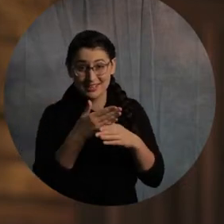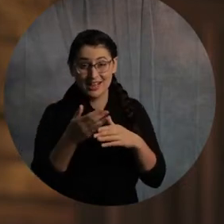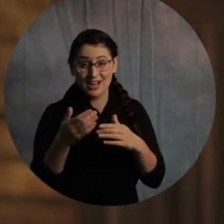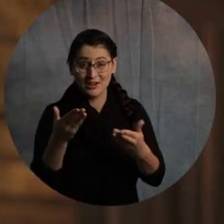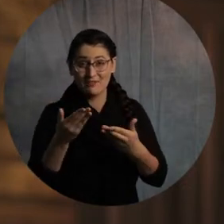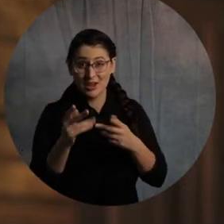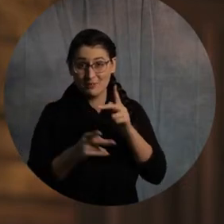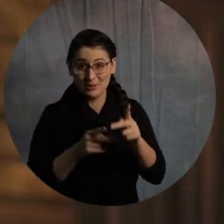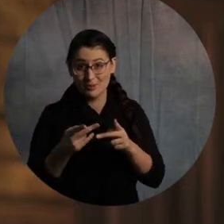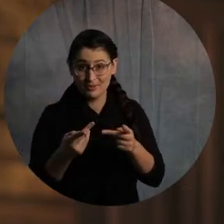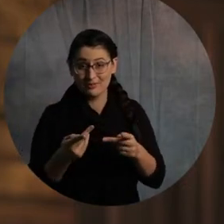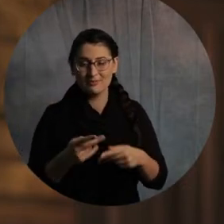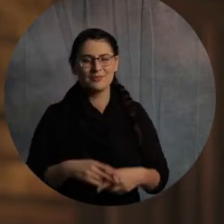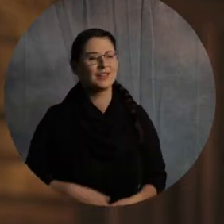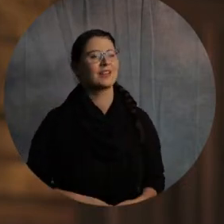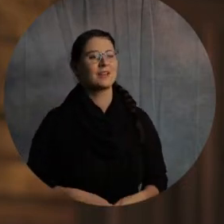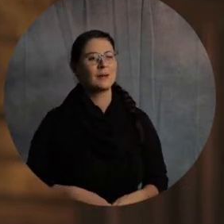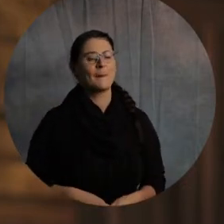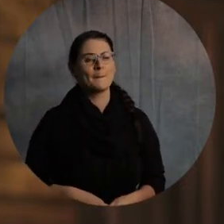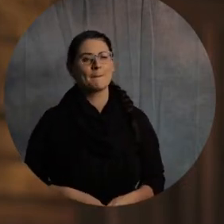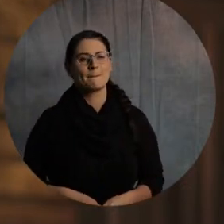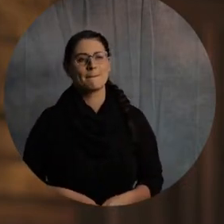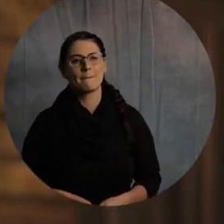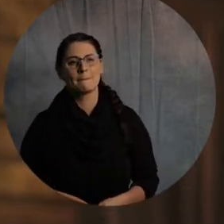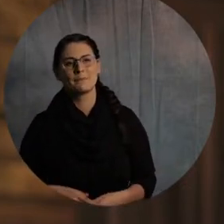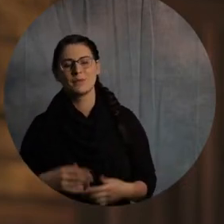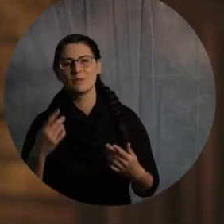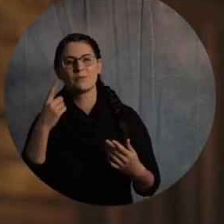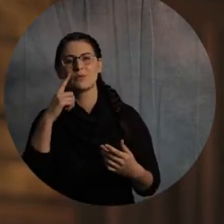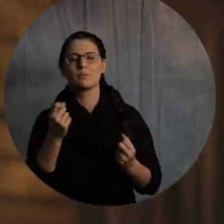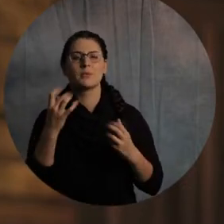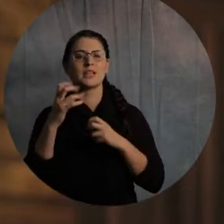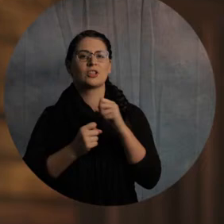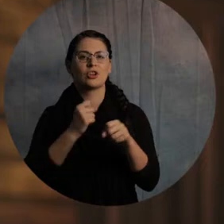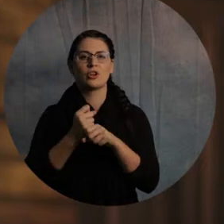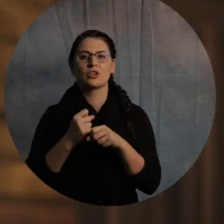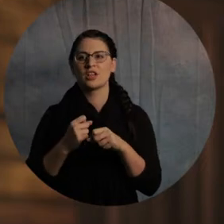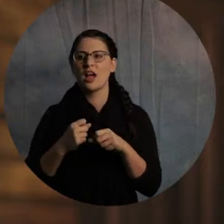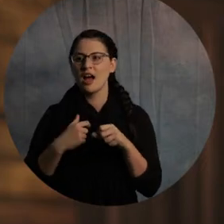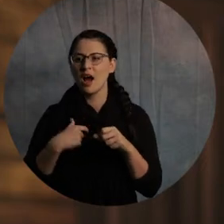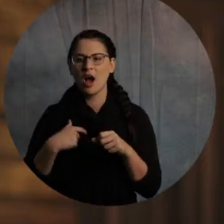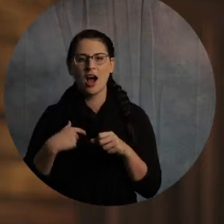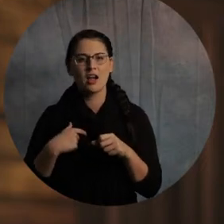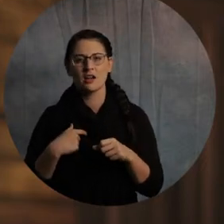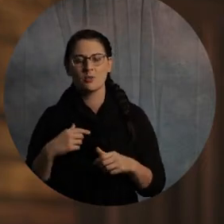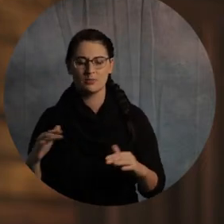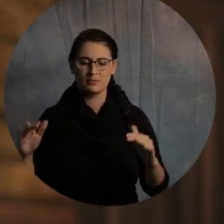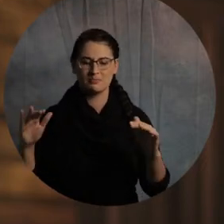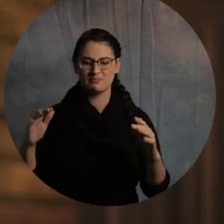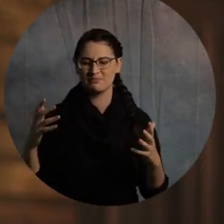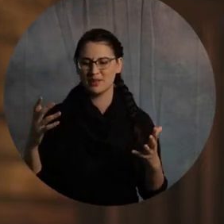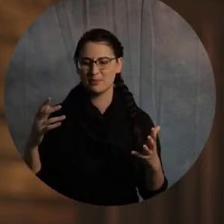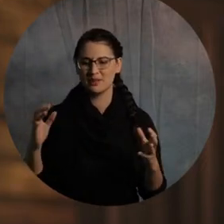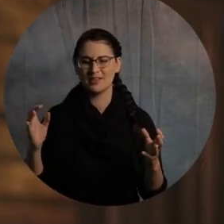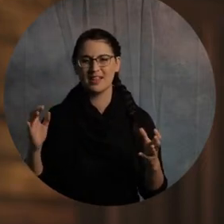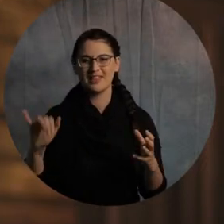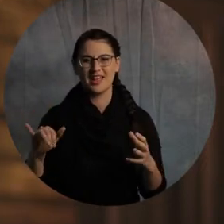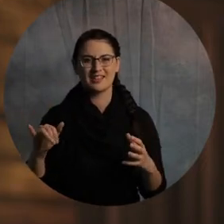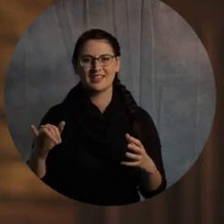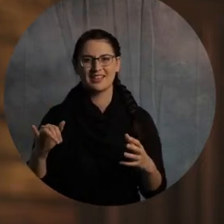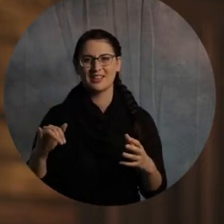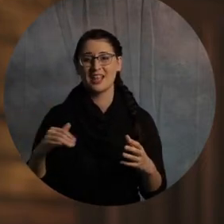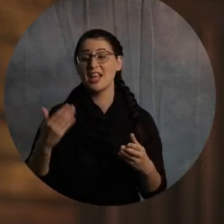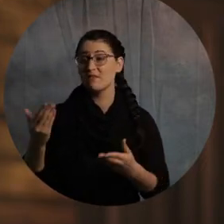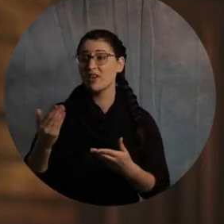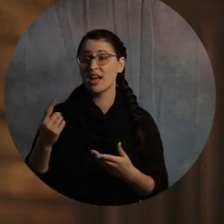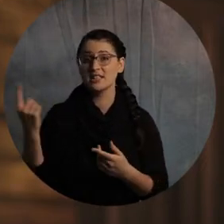I mean, for years, I used to belittle, invite someone to church. I would belittle that down as if you're not